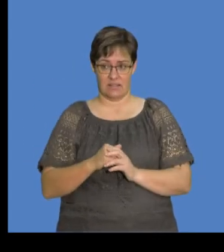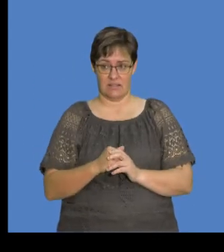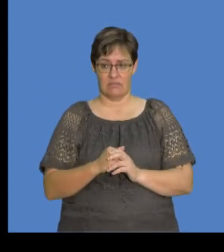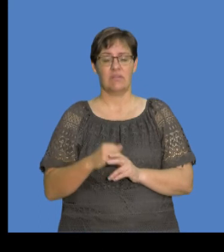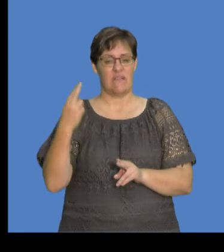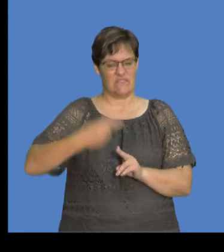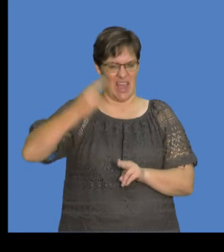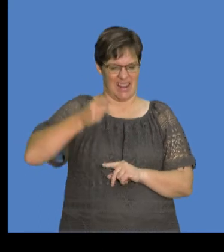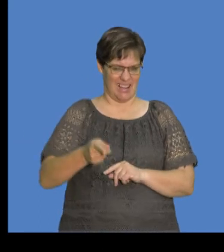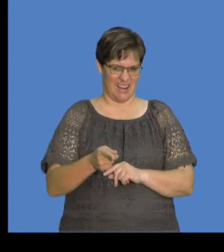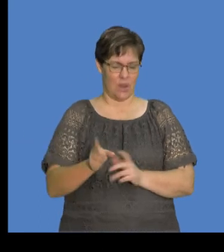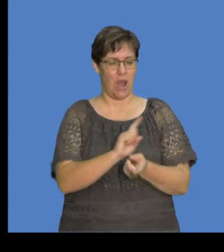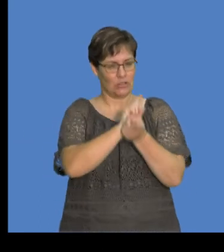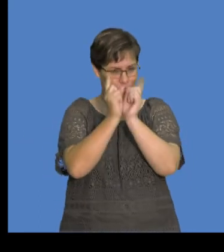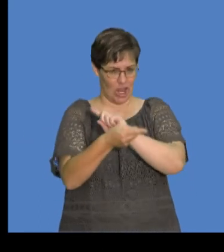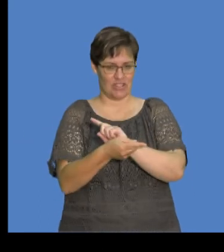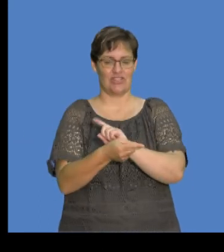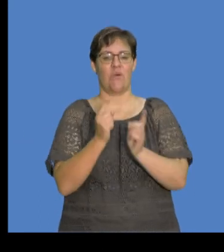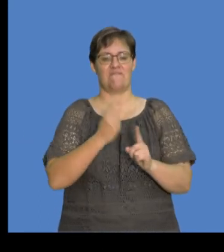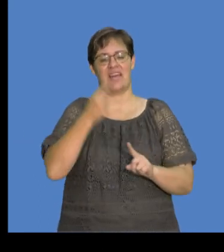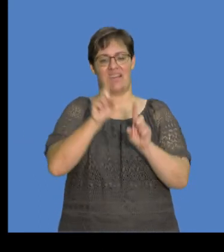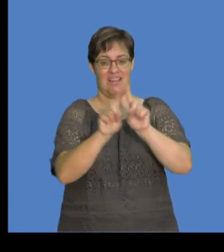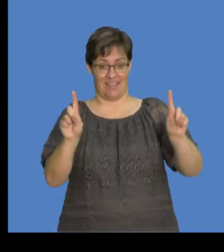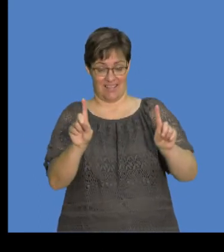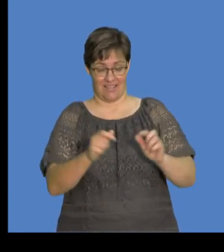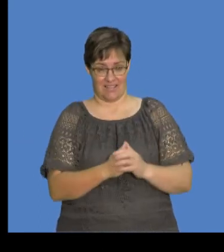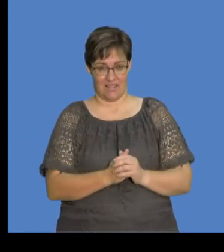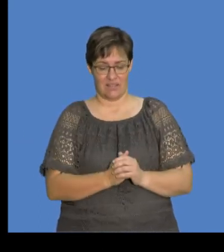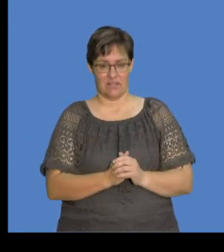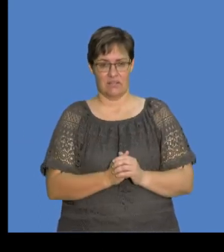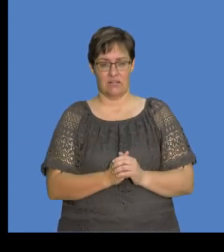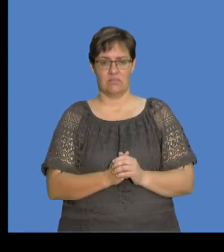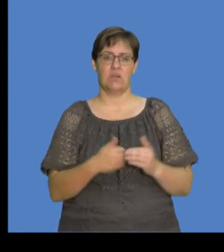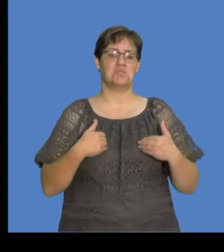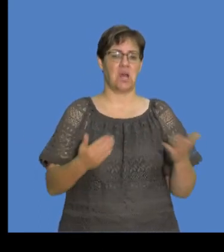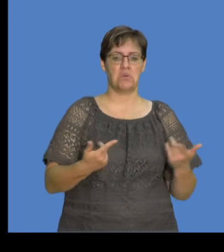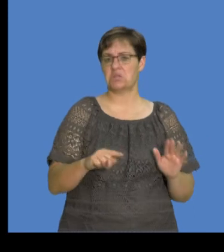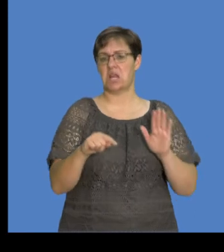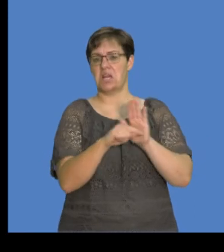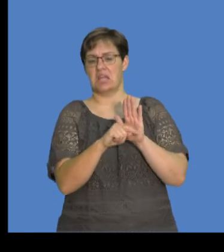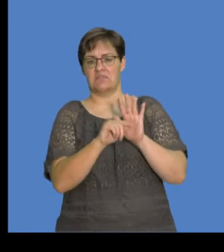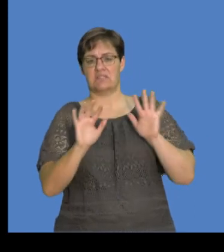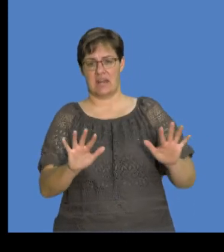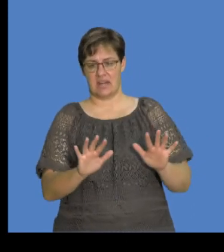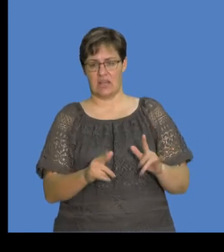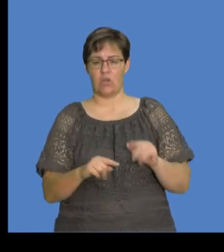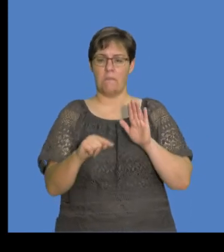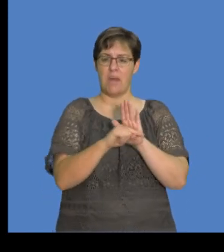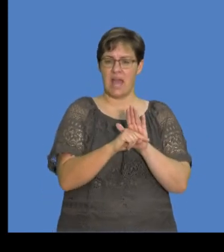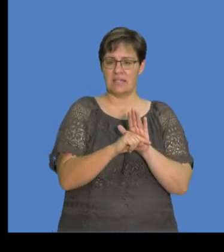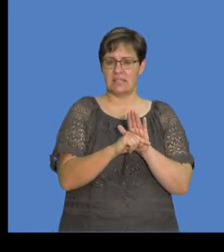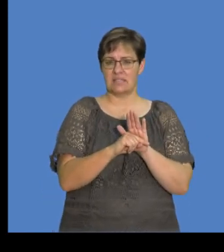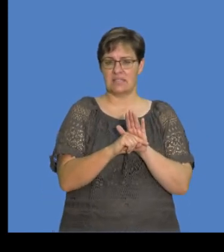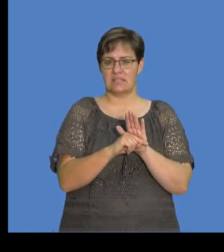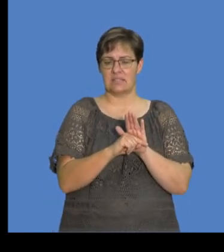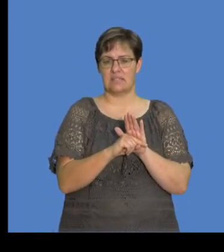This is the final because change is final minus initial, okay? The initial charge was negative 10, so it's minus